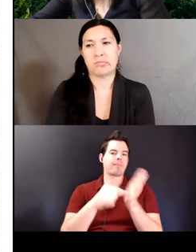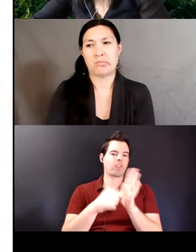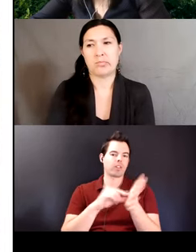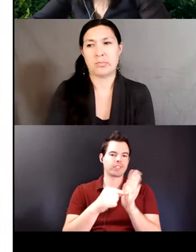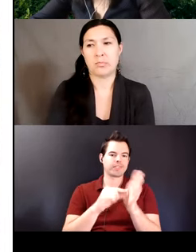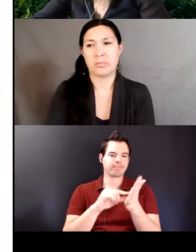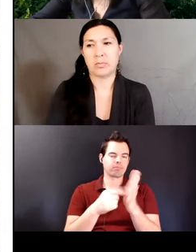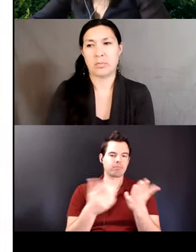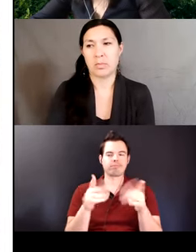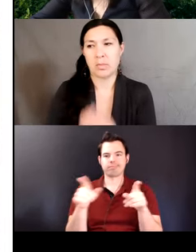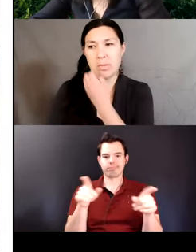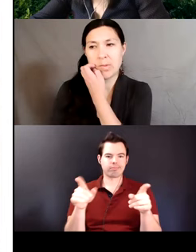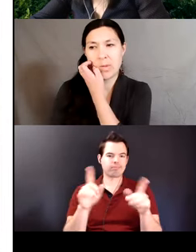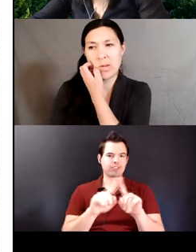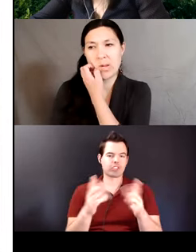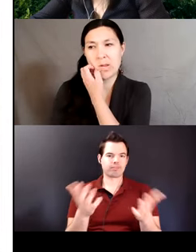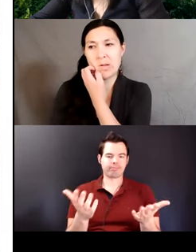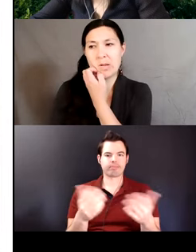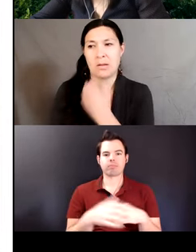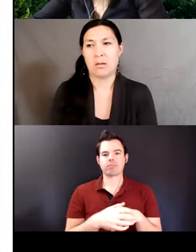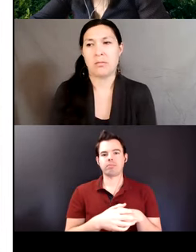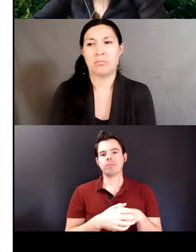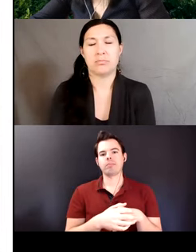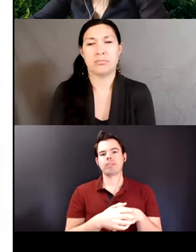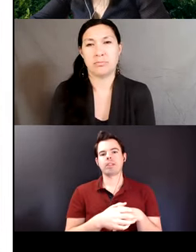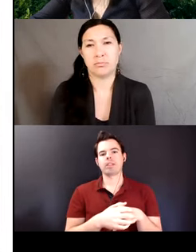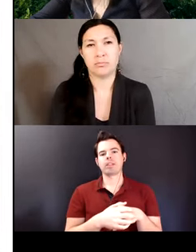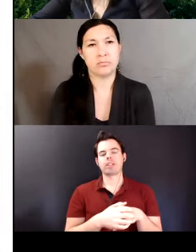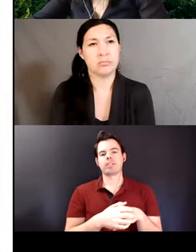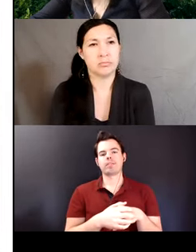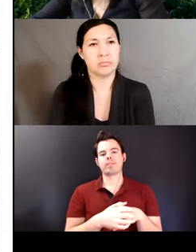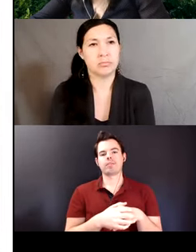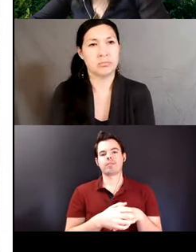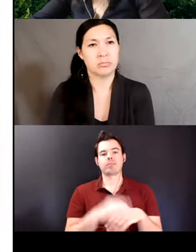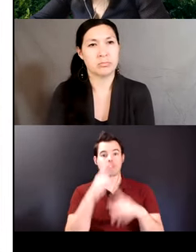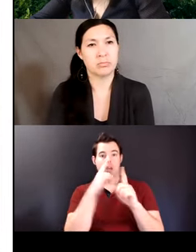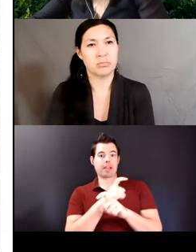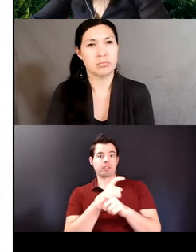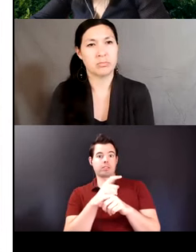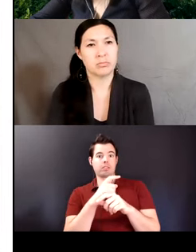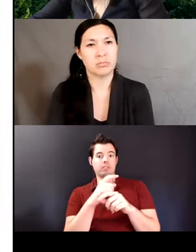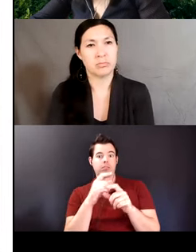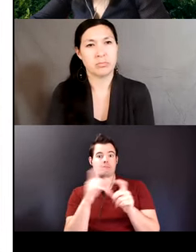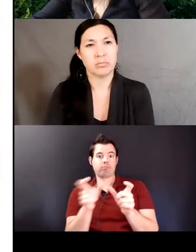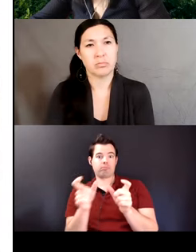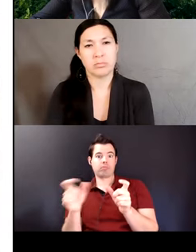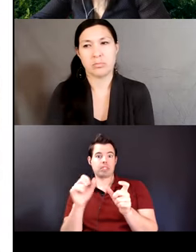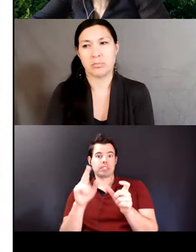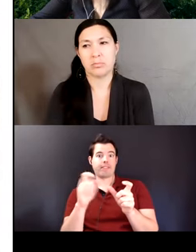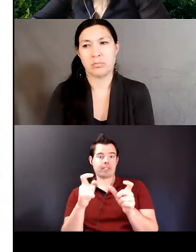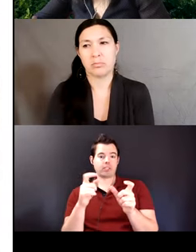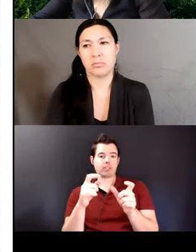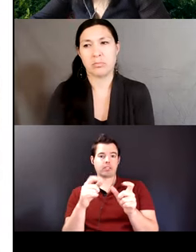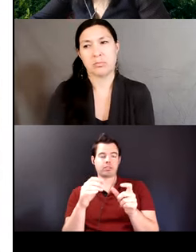bilinguals based on the count of complex suffixes the observed complex suffixes for bilinguals are normally